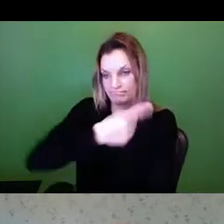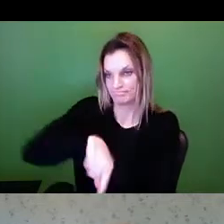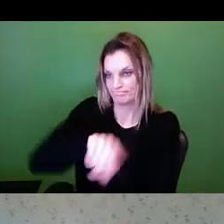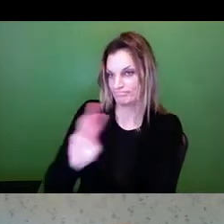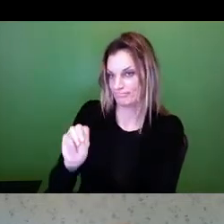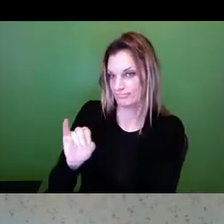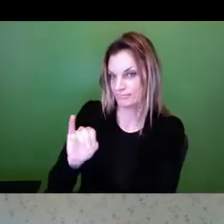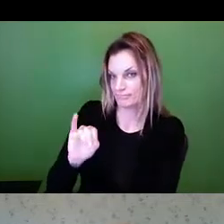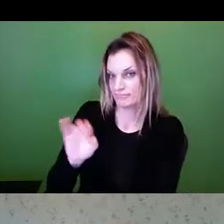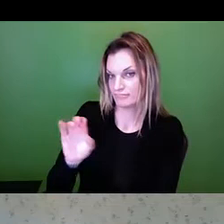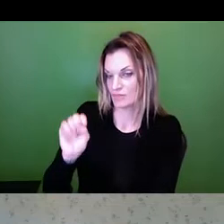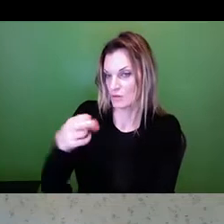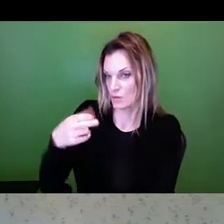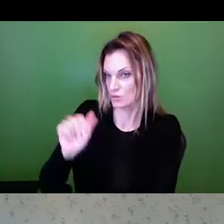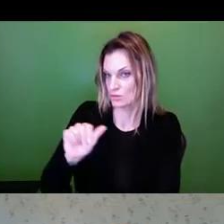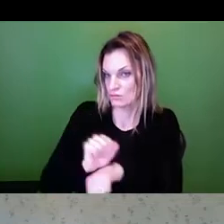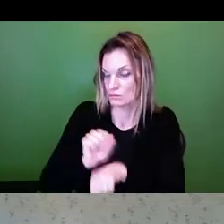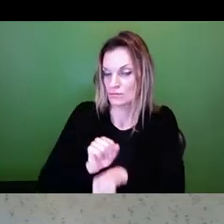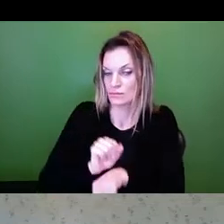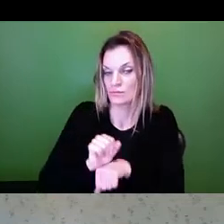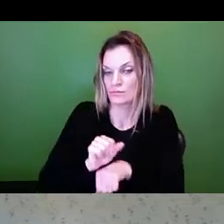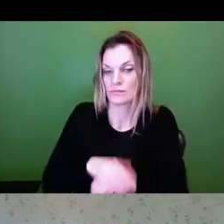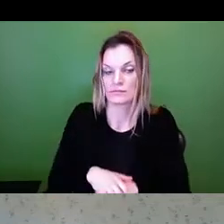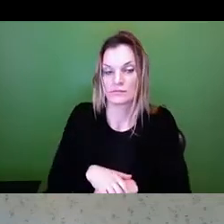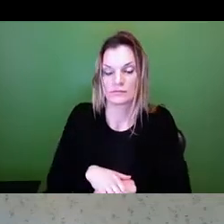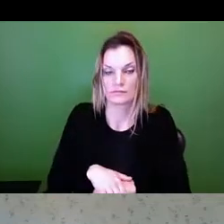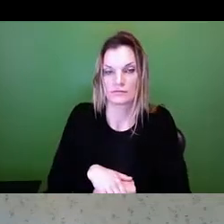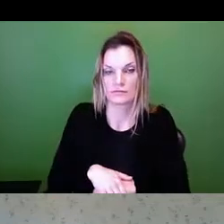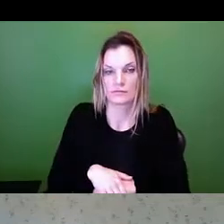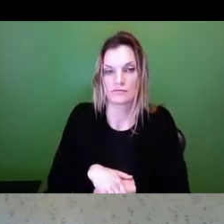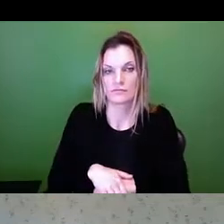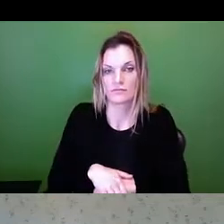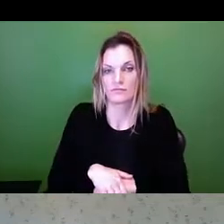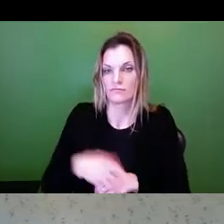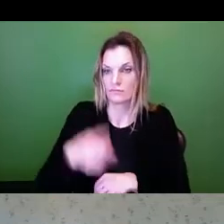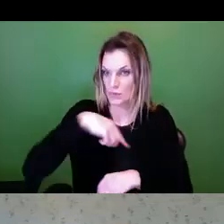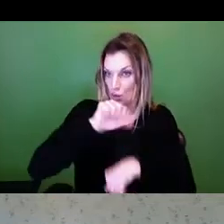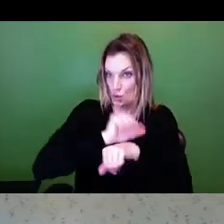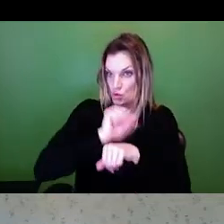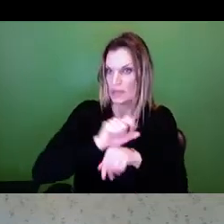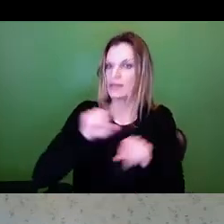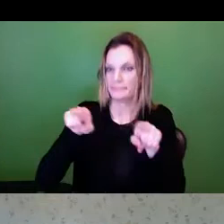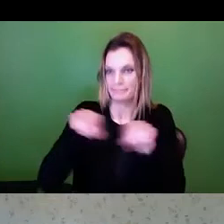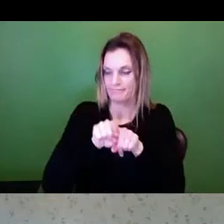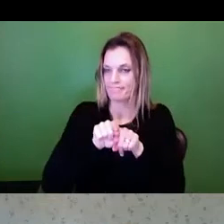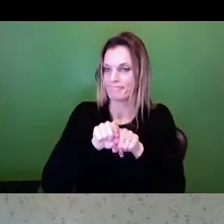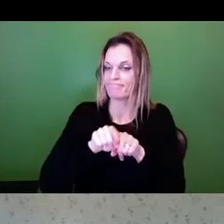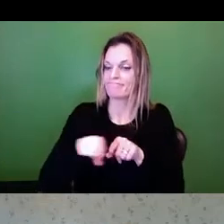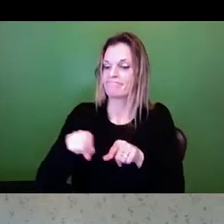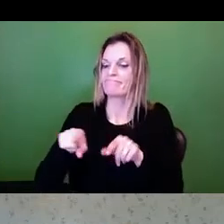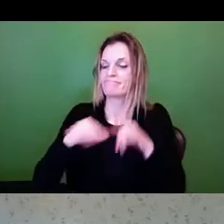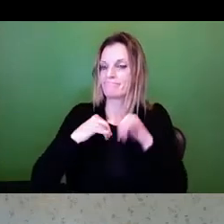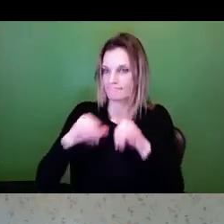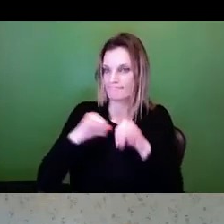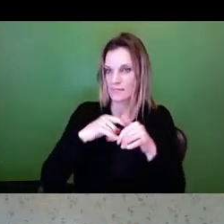also protected by the MIOSHA Act. So in MIOSHA, we have to